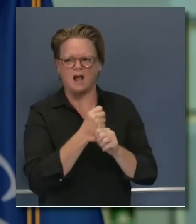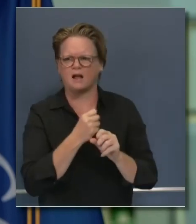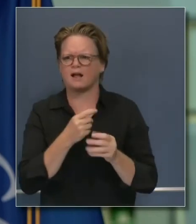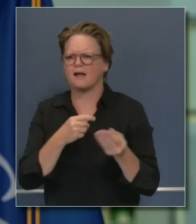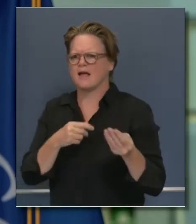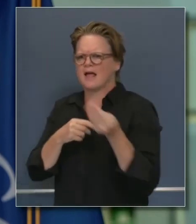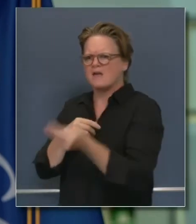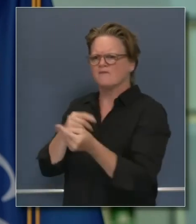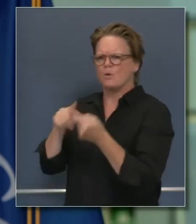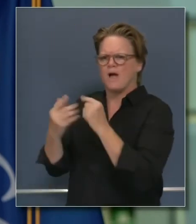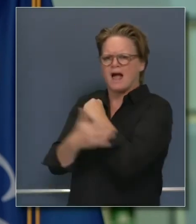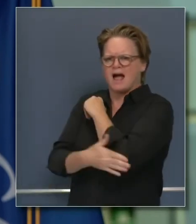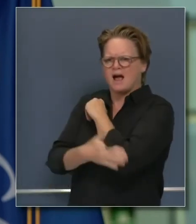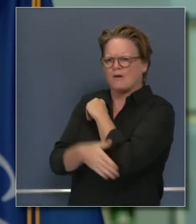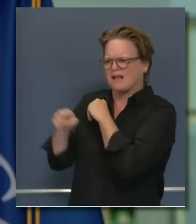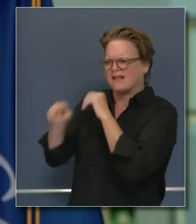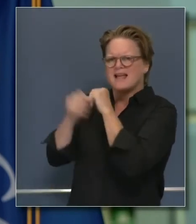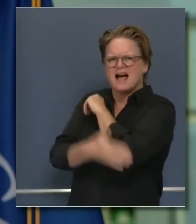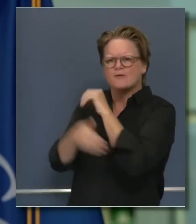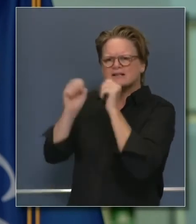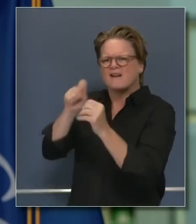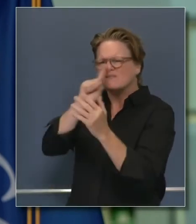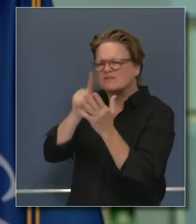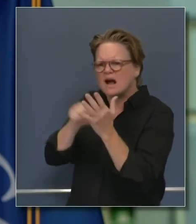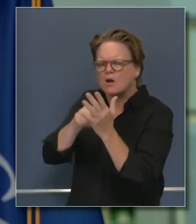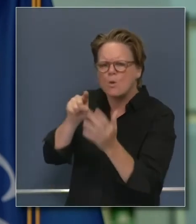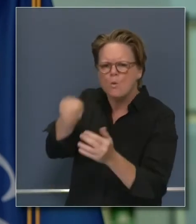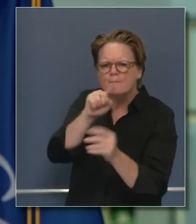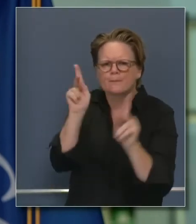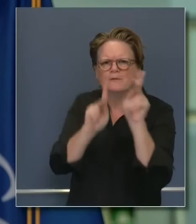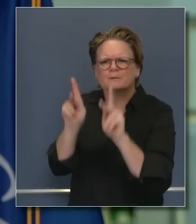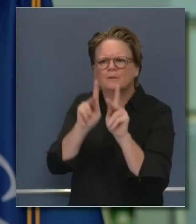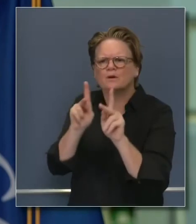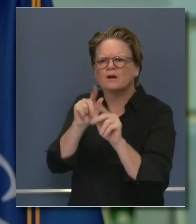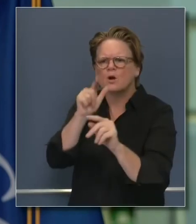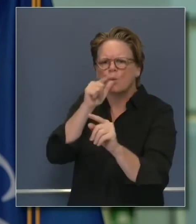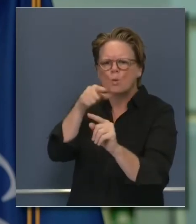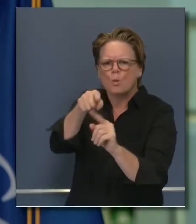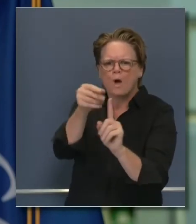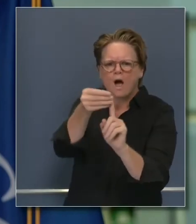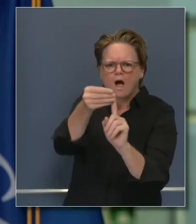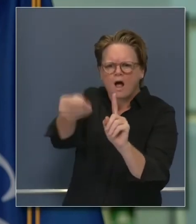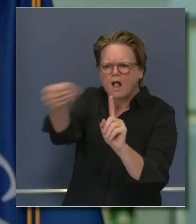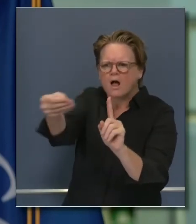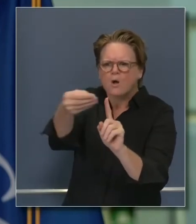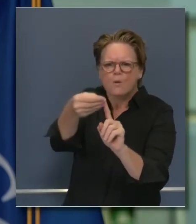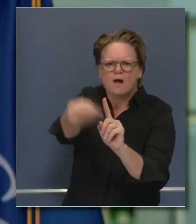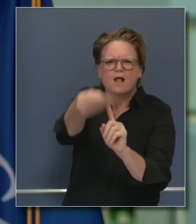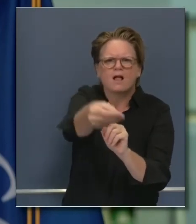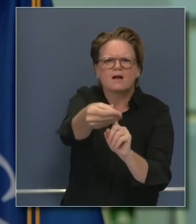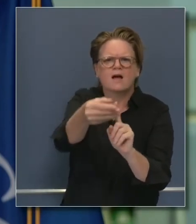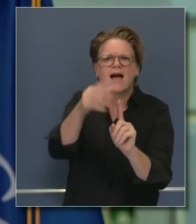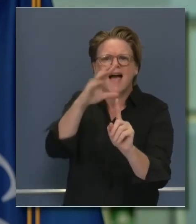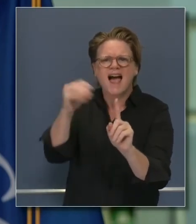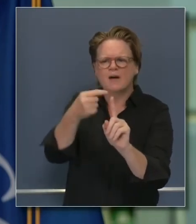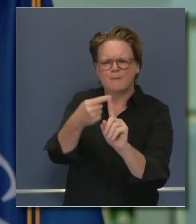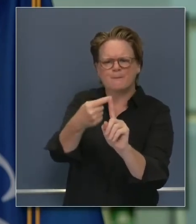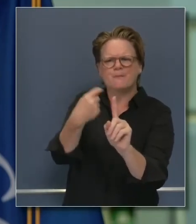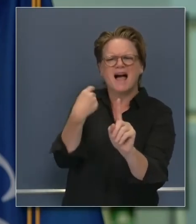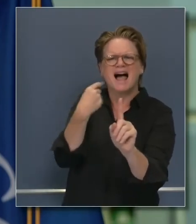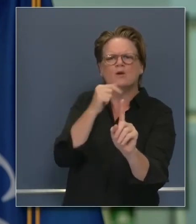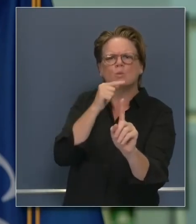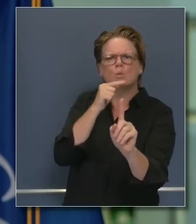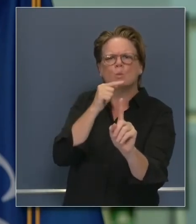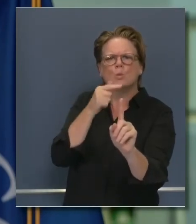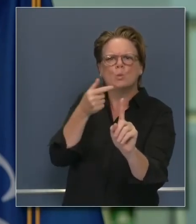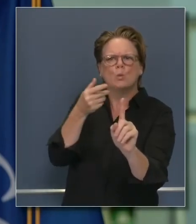people doing disease investigation and contact tracing more quickly so that it's more meaningful. They can reach out to